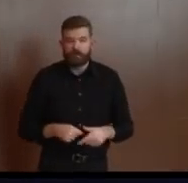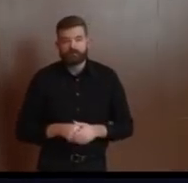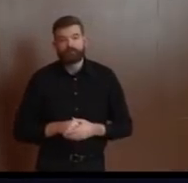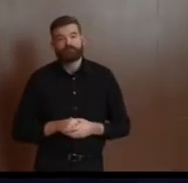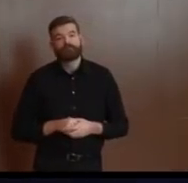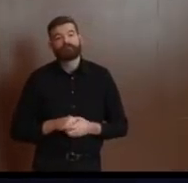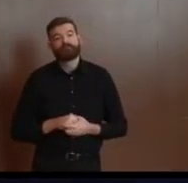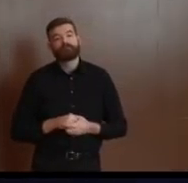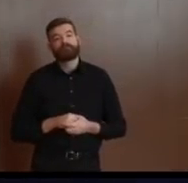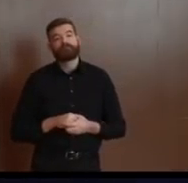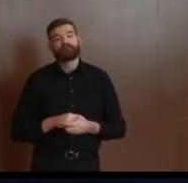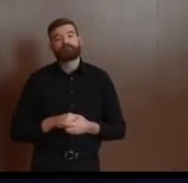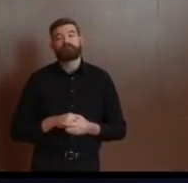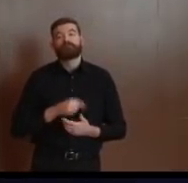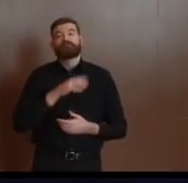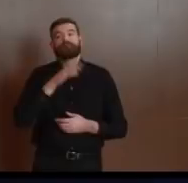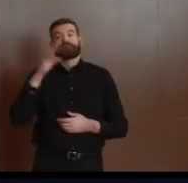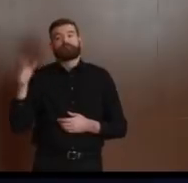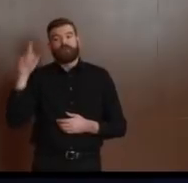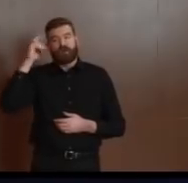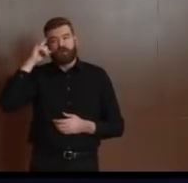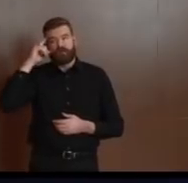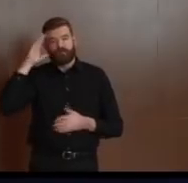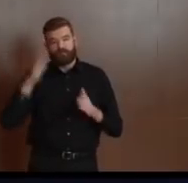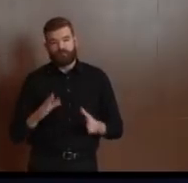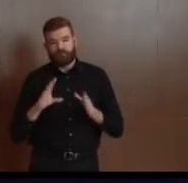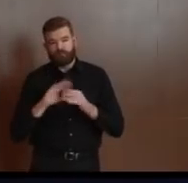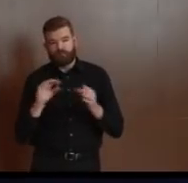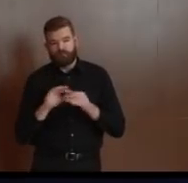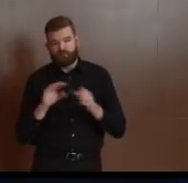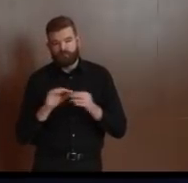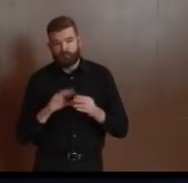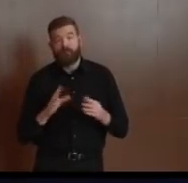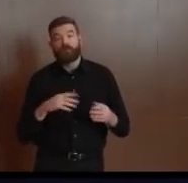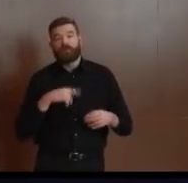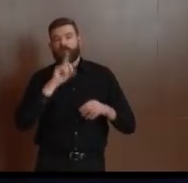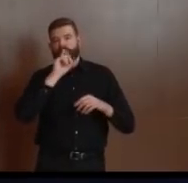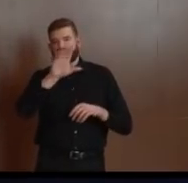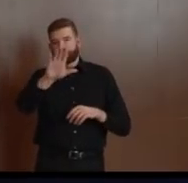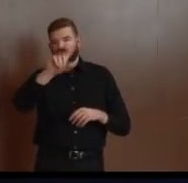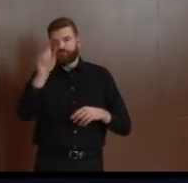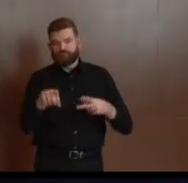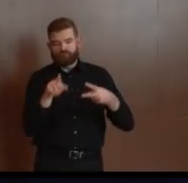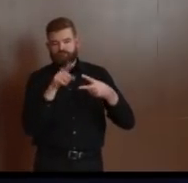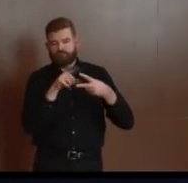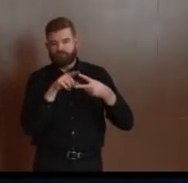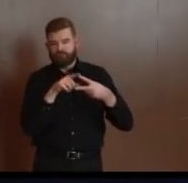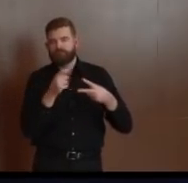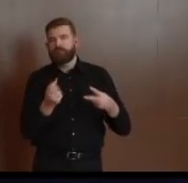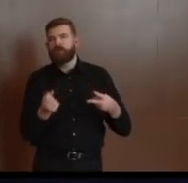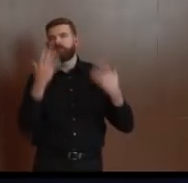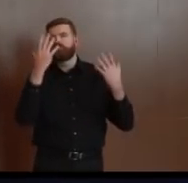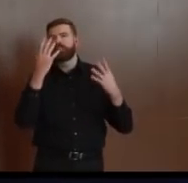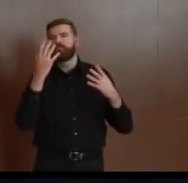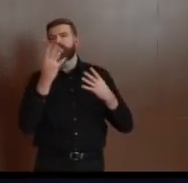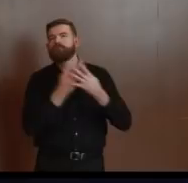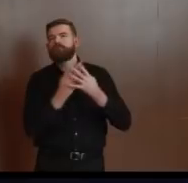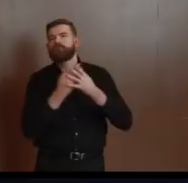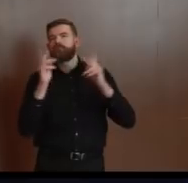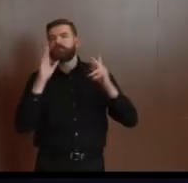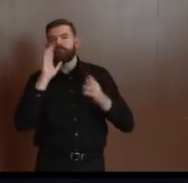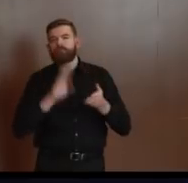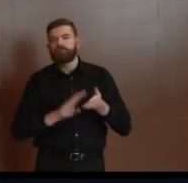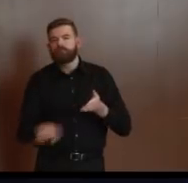population is this in the county in jails? So that work is ongoing. We're getting lists of those inmates who fall into the